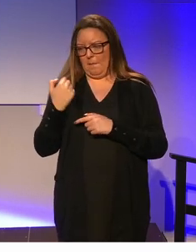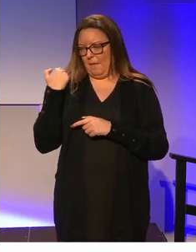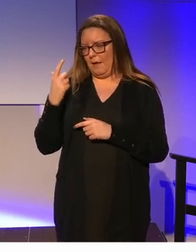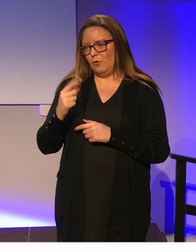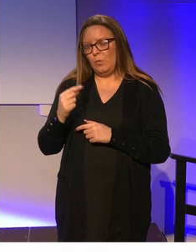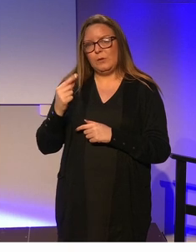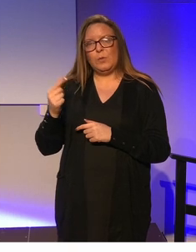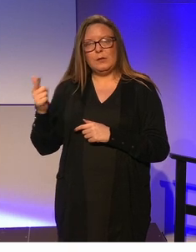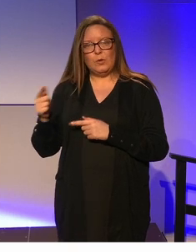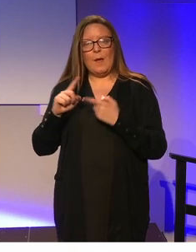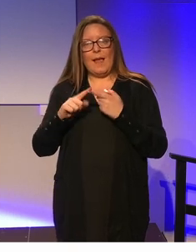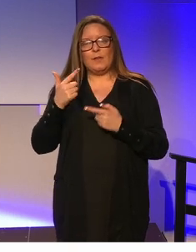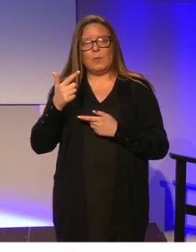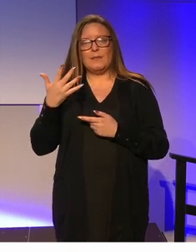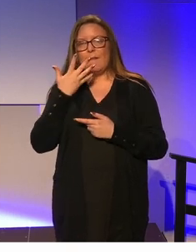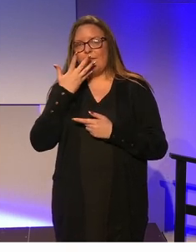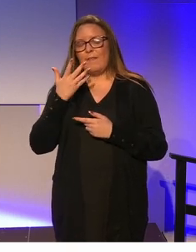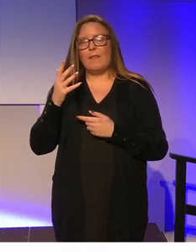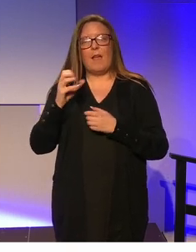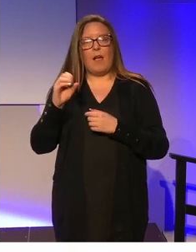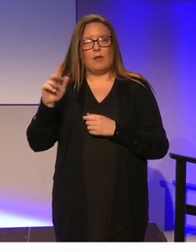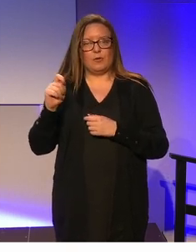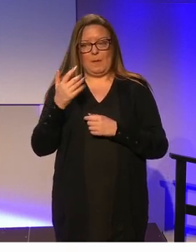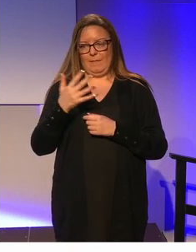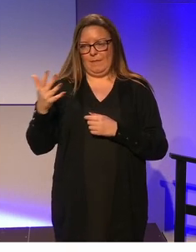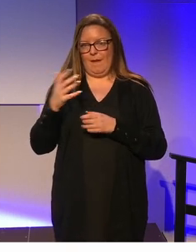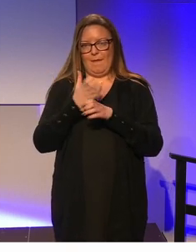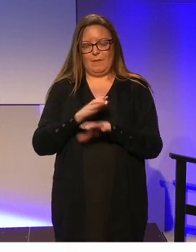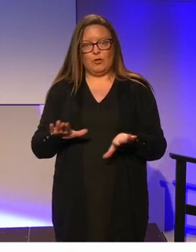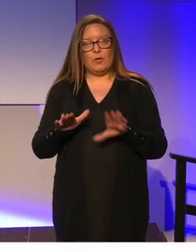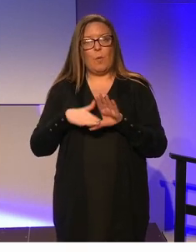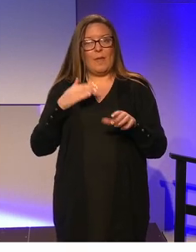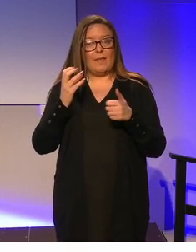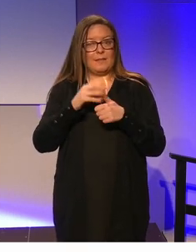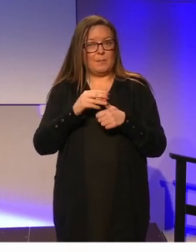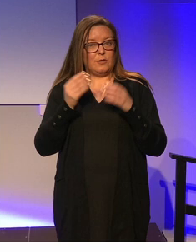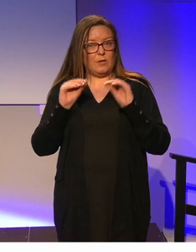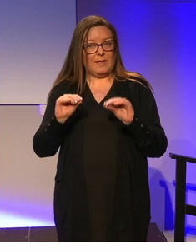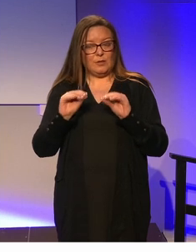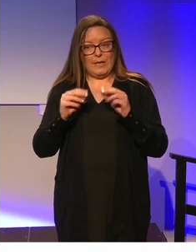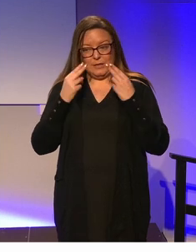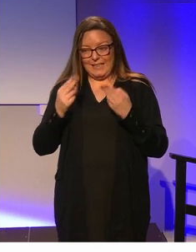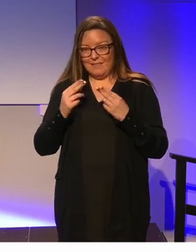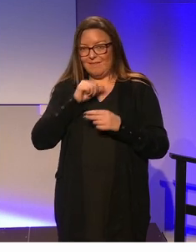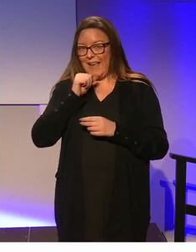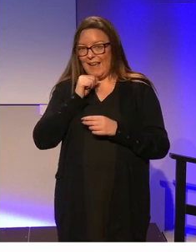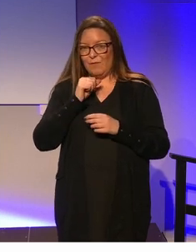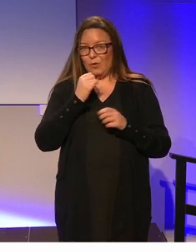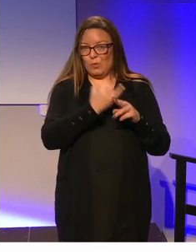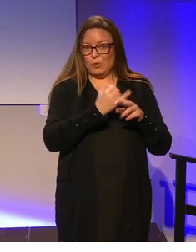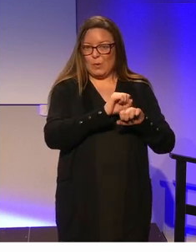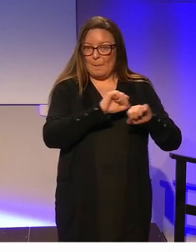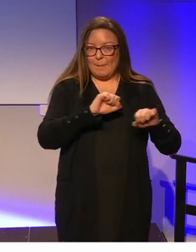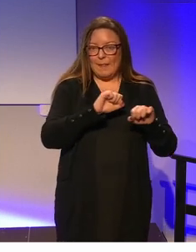again on the 25th of October this year that 55 children with special education needs remain without a school place, with 44 at